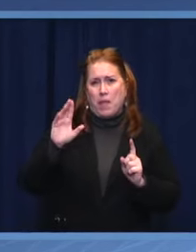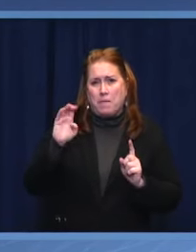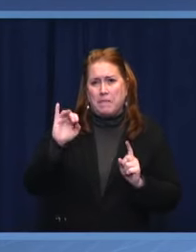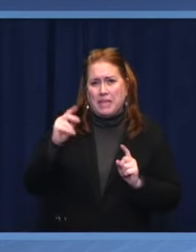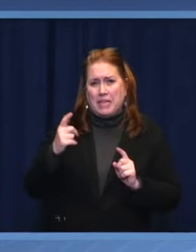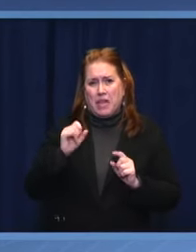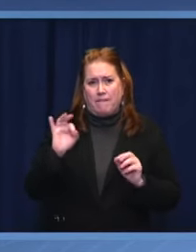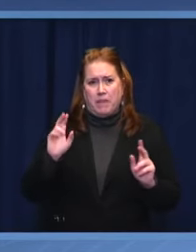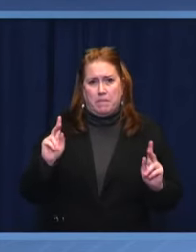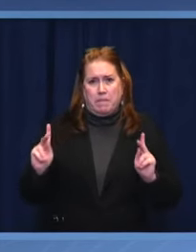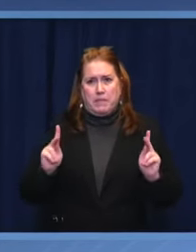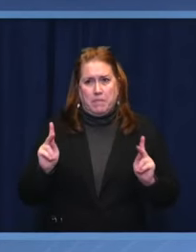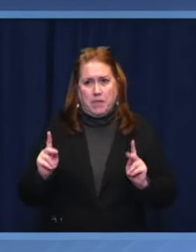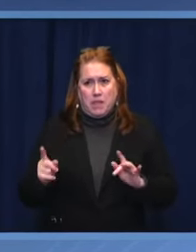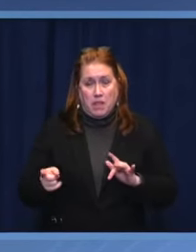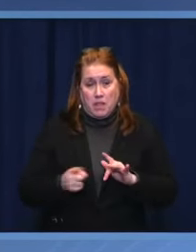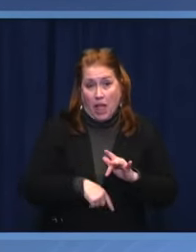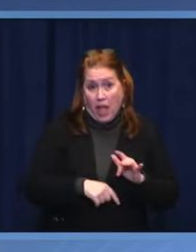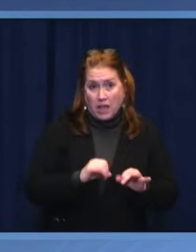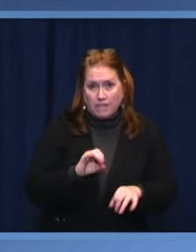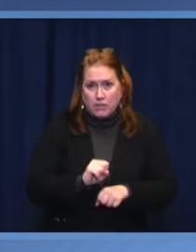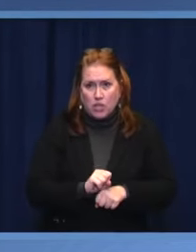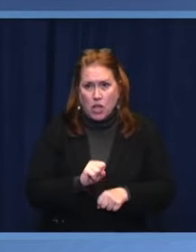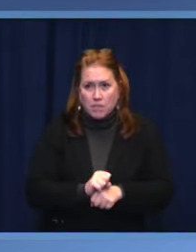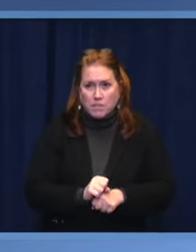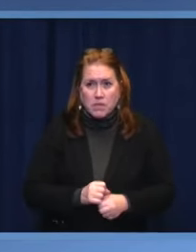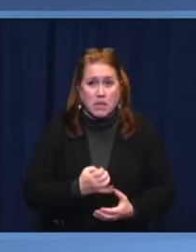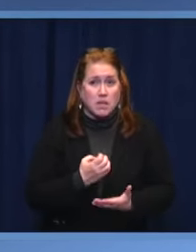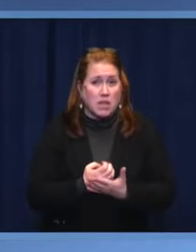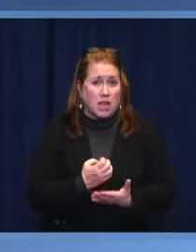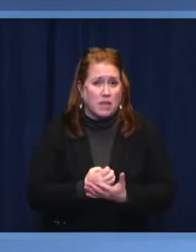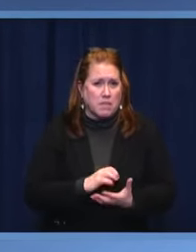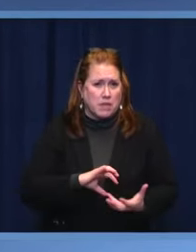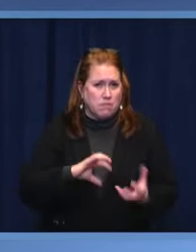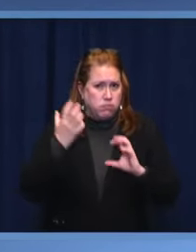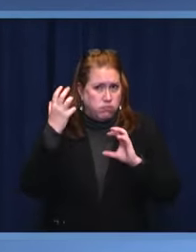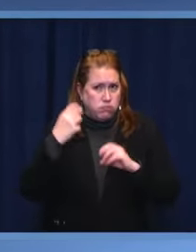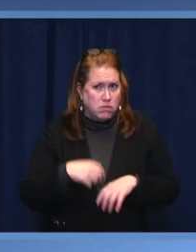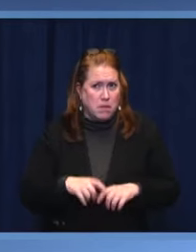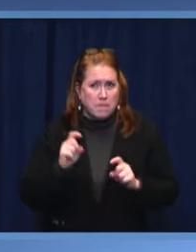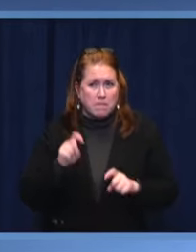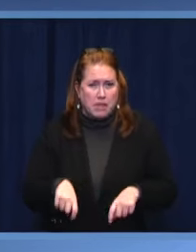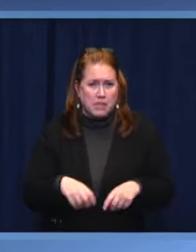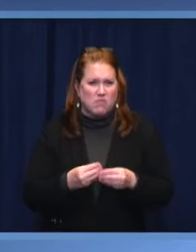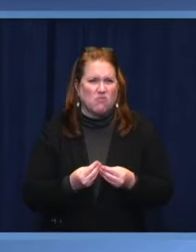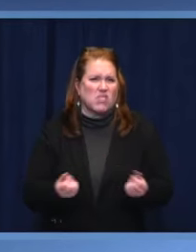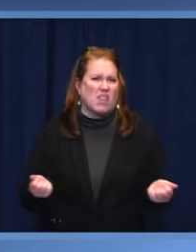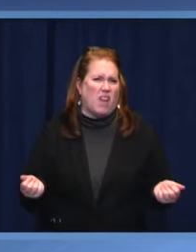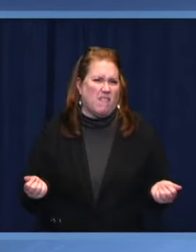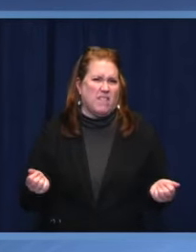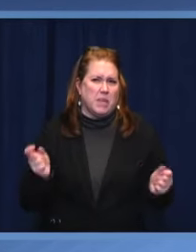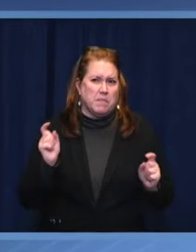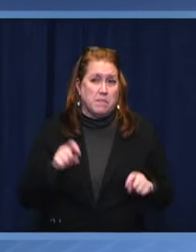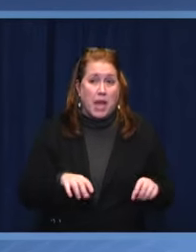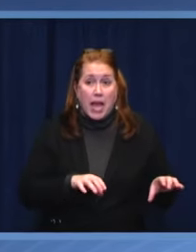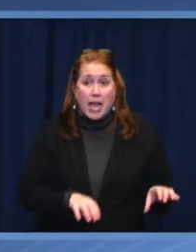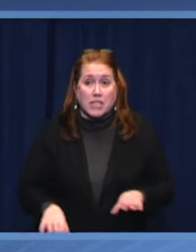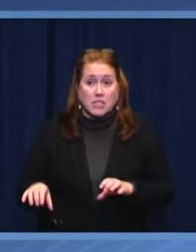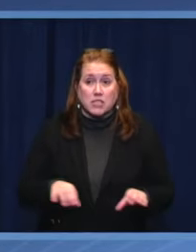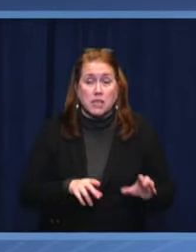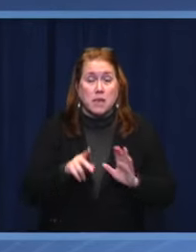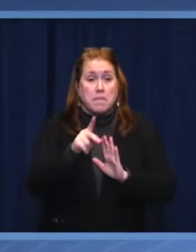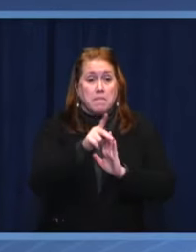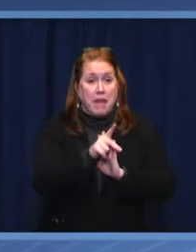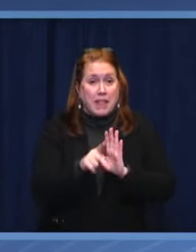lack of employment or economic stagnation must be resolved through active policies of